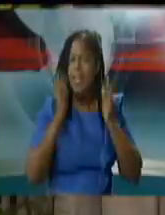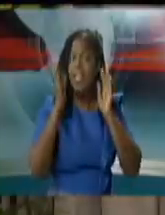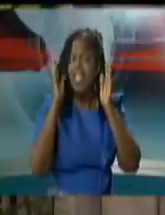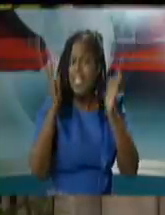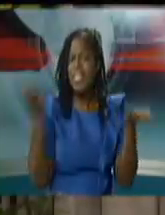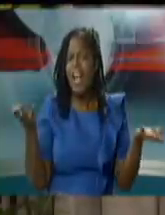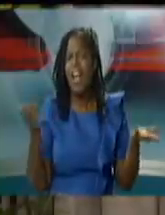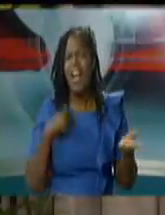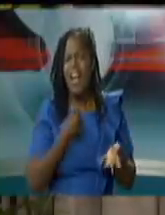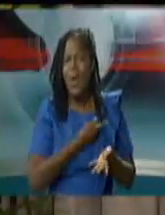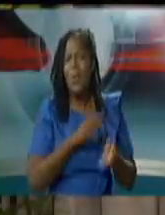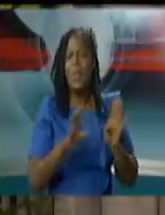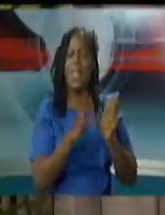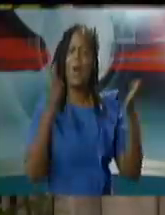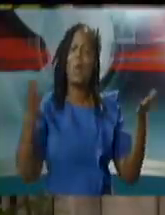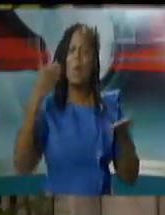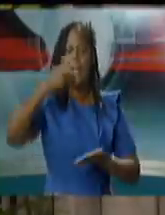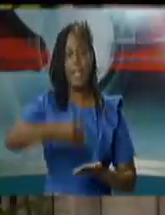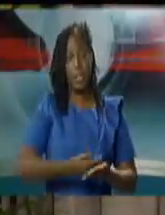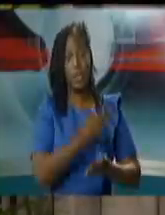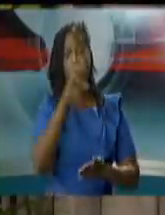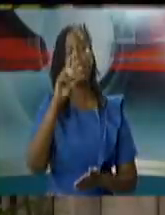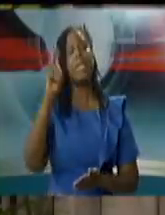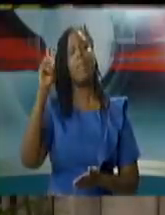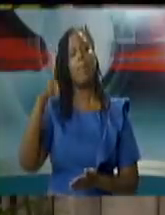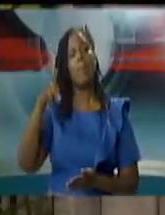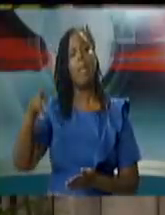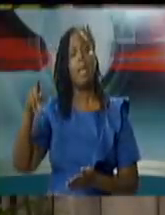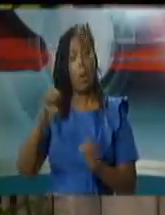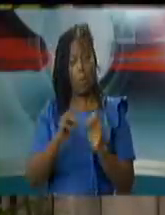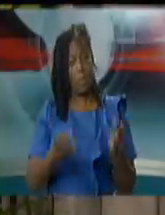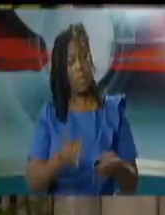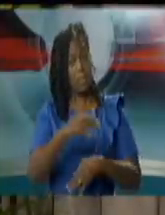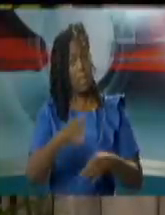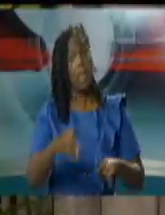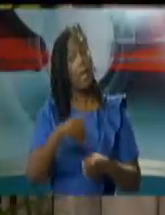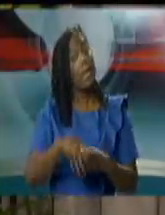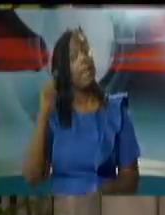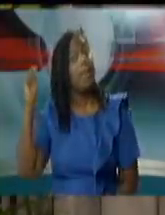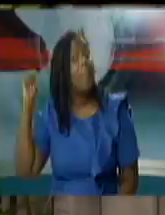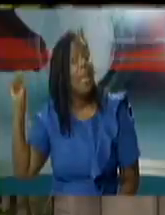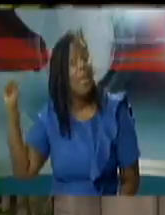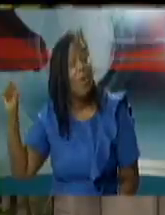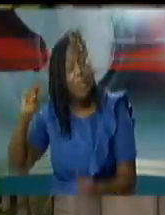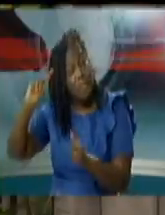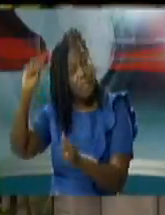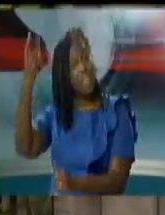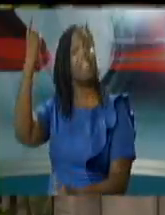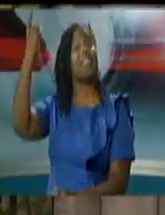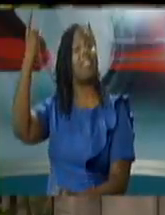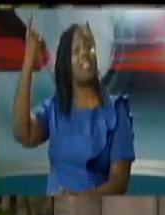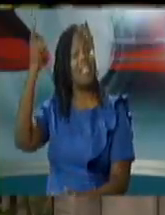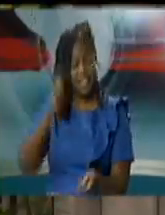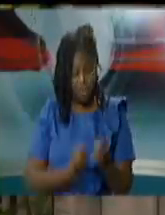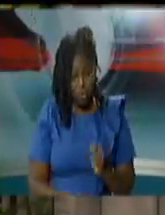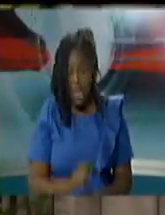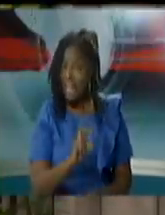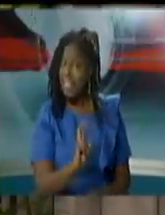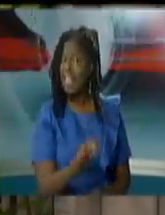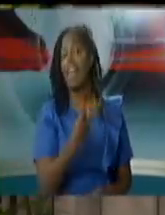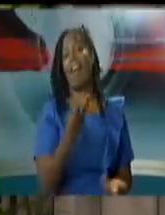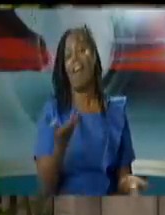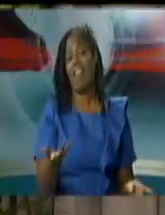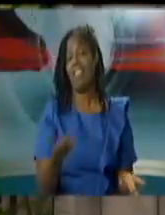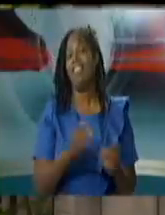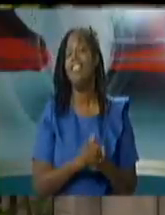opened the new dpp's office in tobago before we did it in in trinidad that's being built out in trinidad on park street and in san fernando